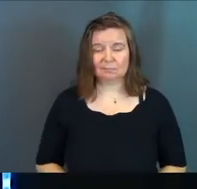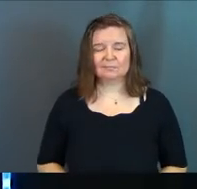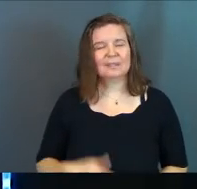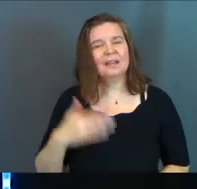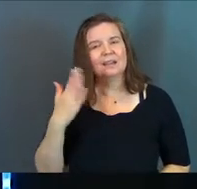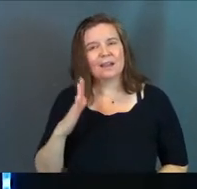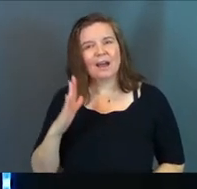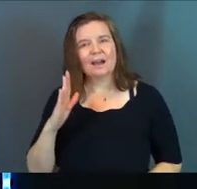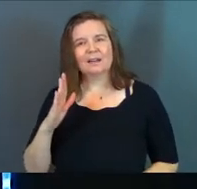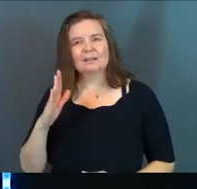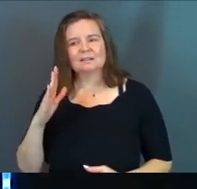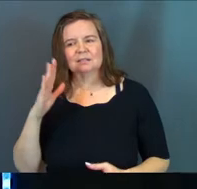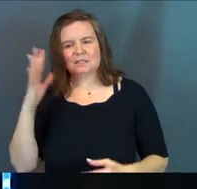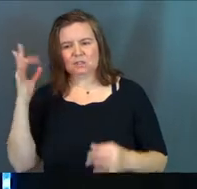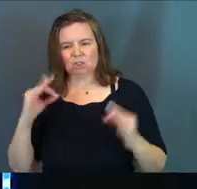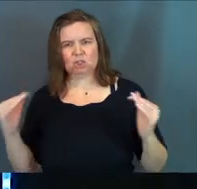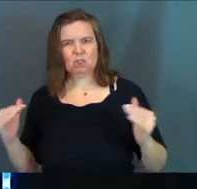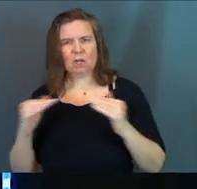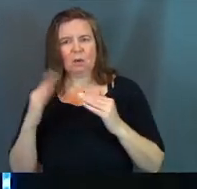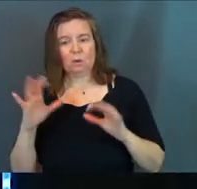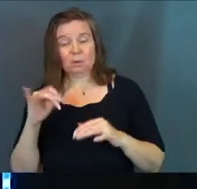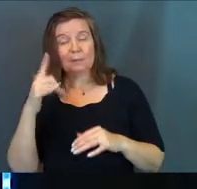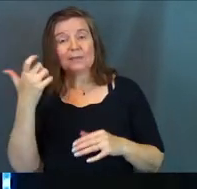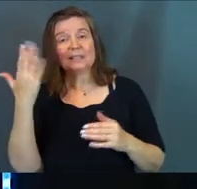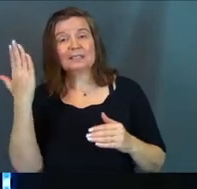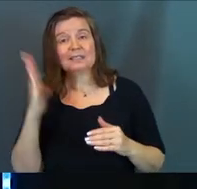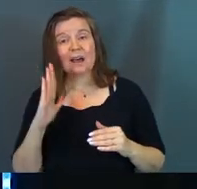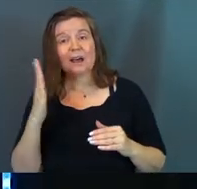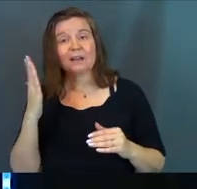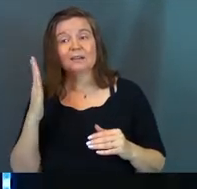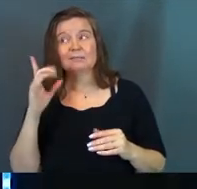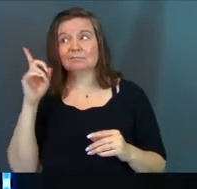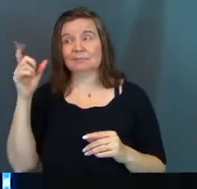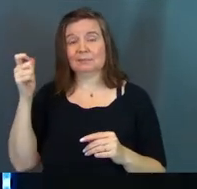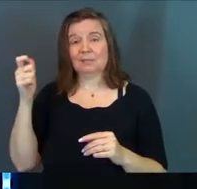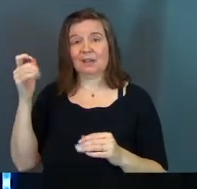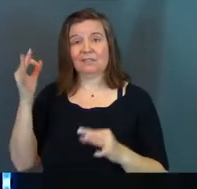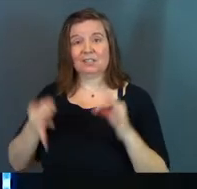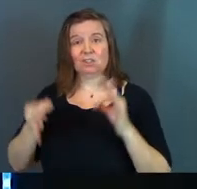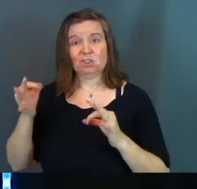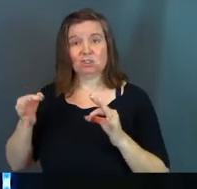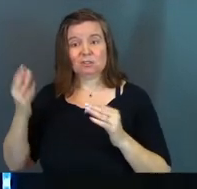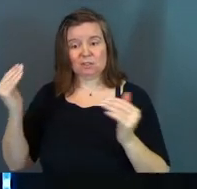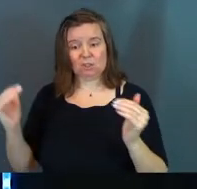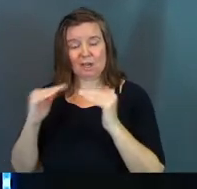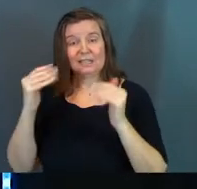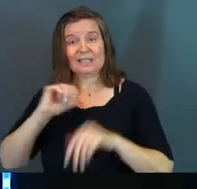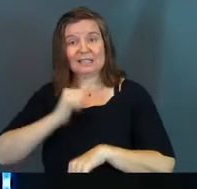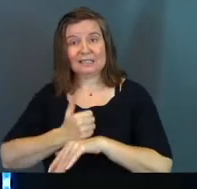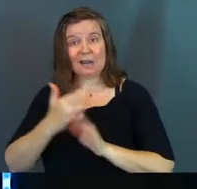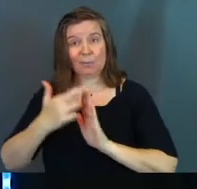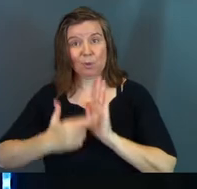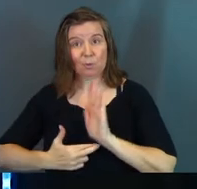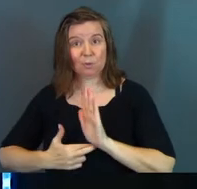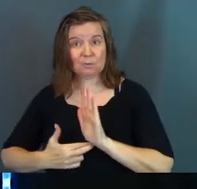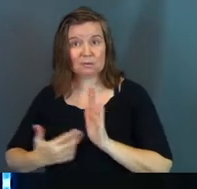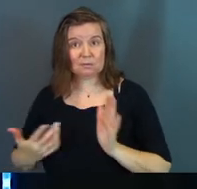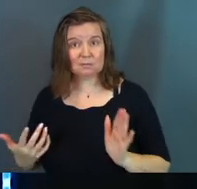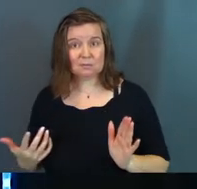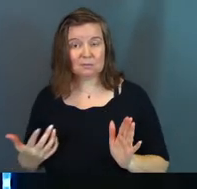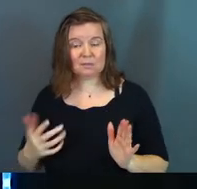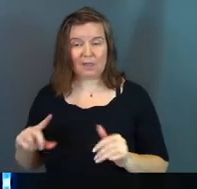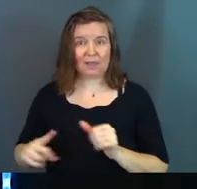God is a God of justice. Why does God do this? Because God's a God of justice. And he set up the rules of the game, if you will,